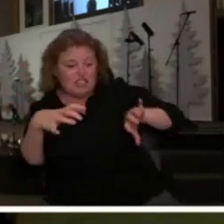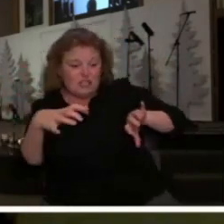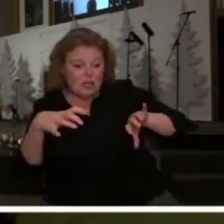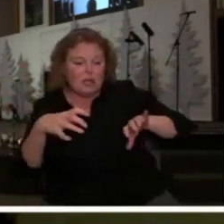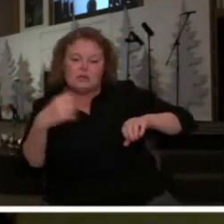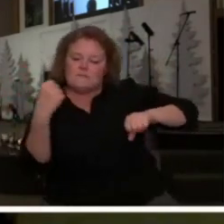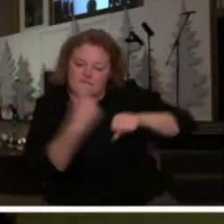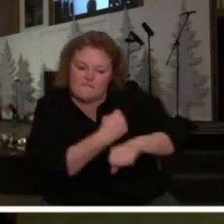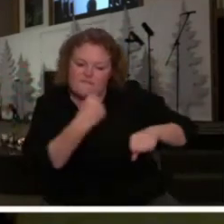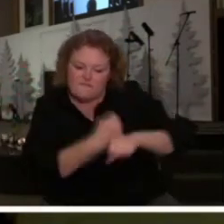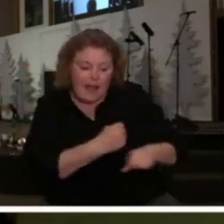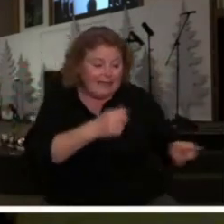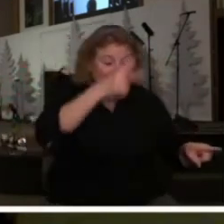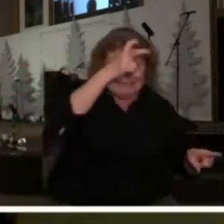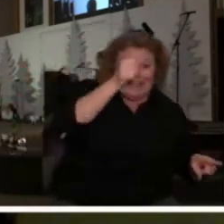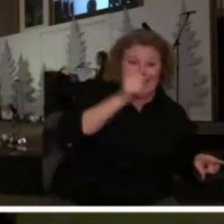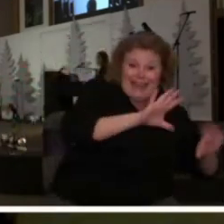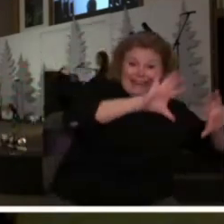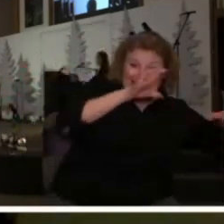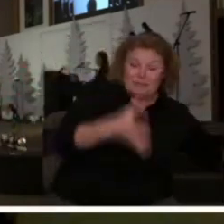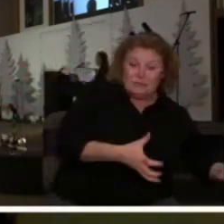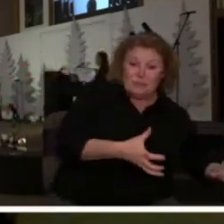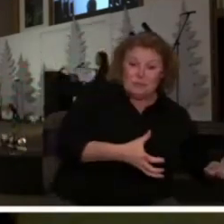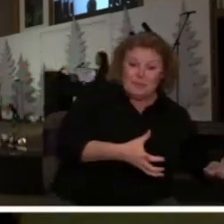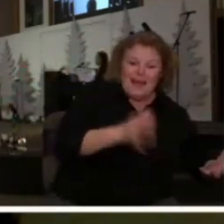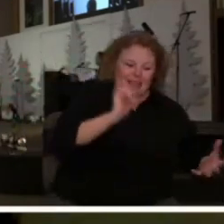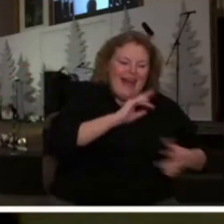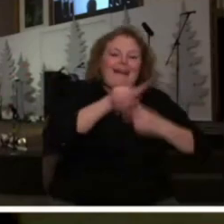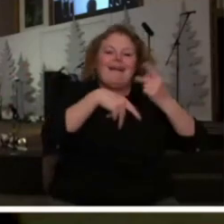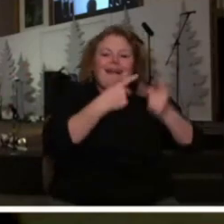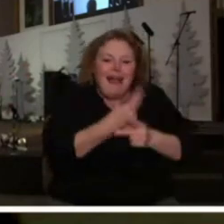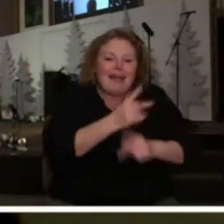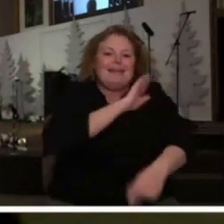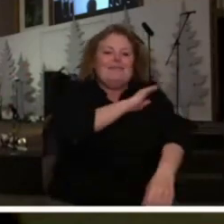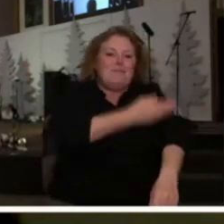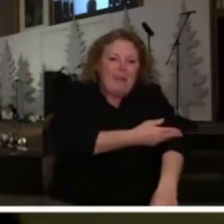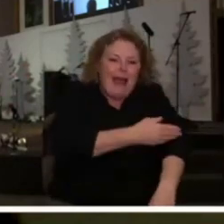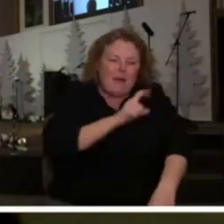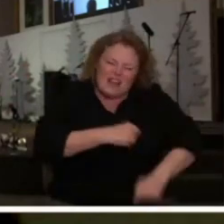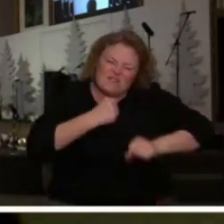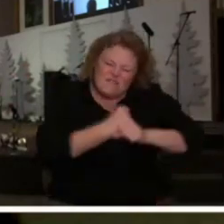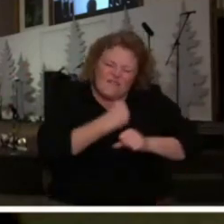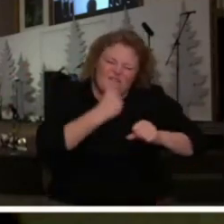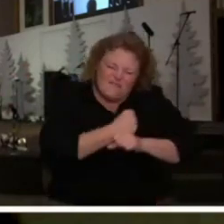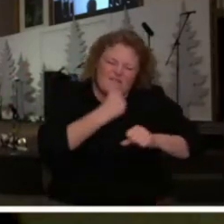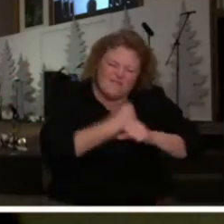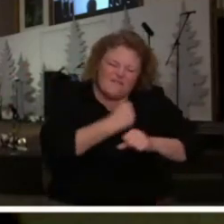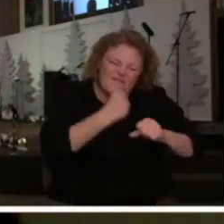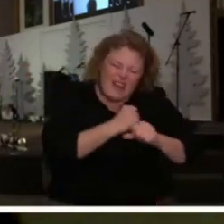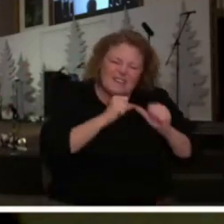that this genome of demonic satanic power